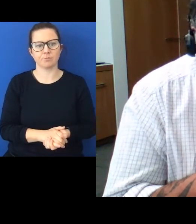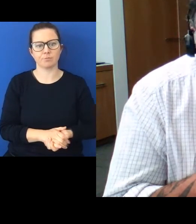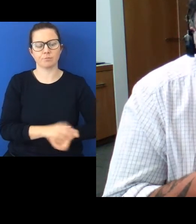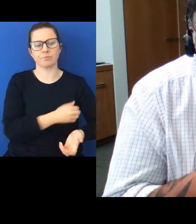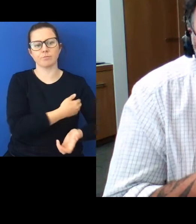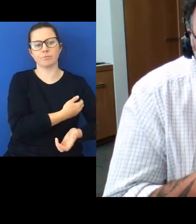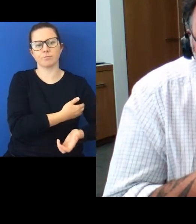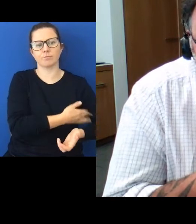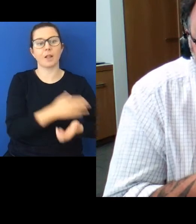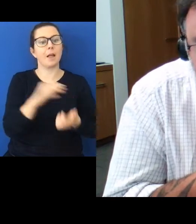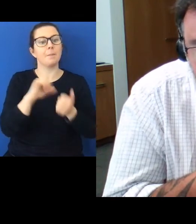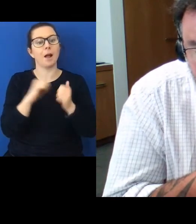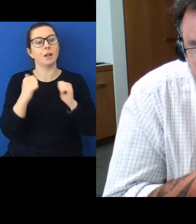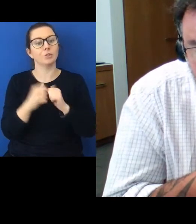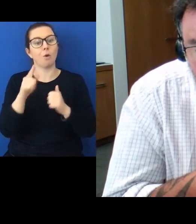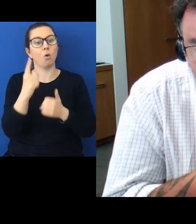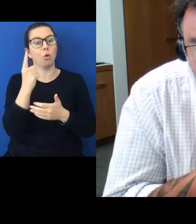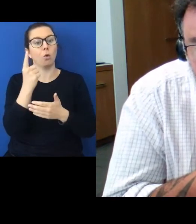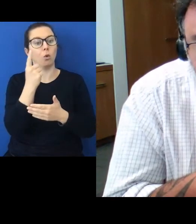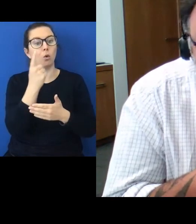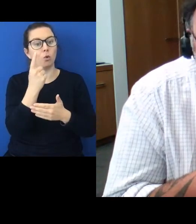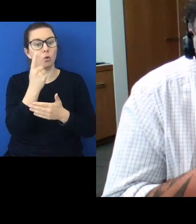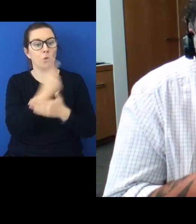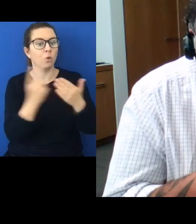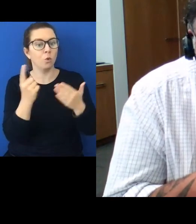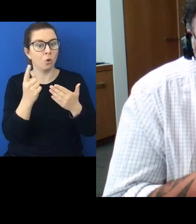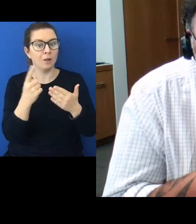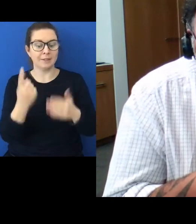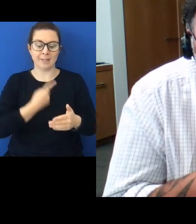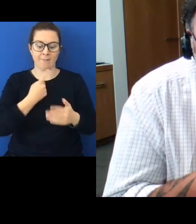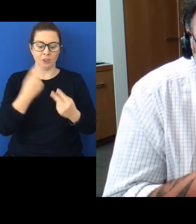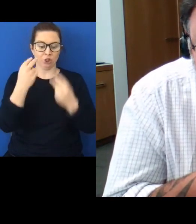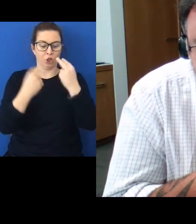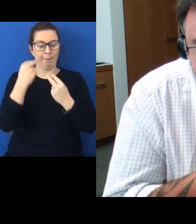Partnership is not exclusive of self-determining mechanisms